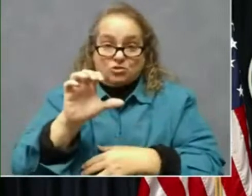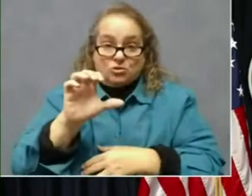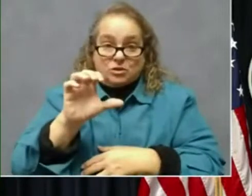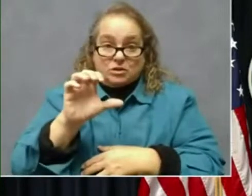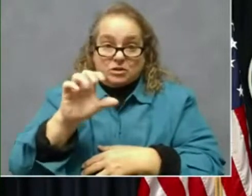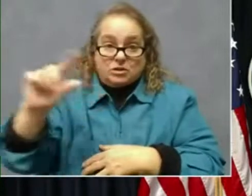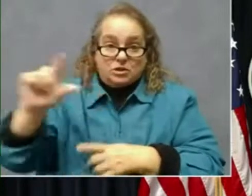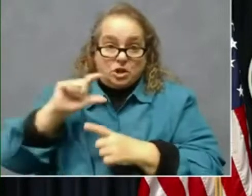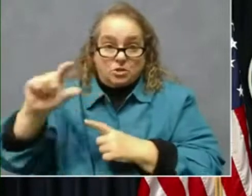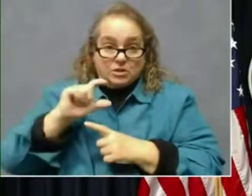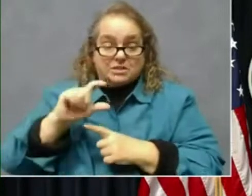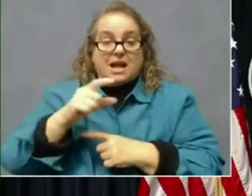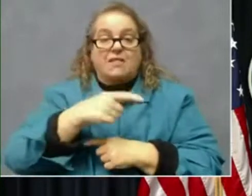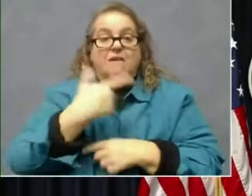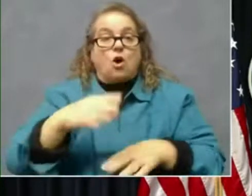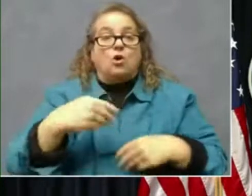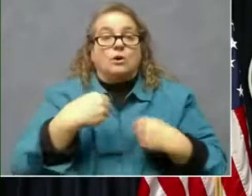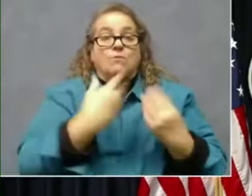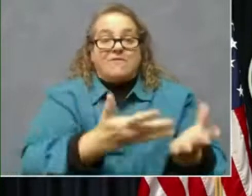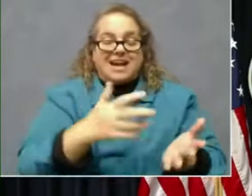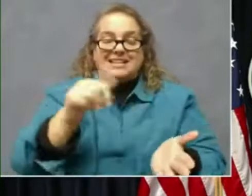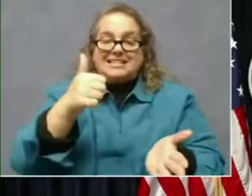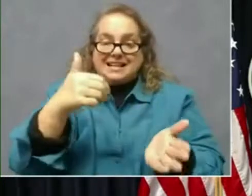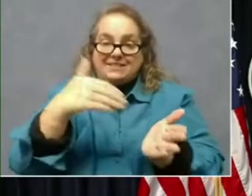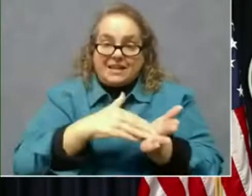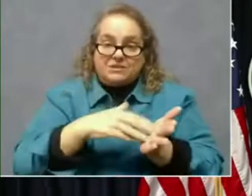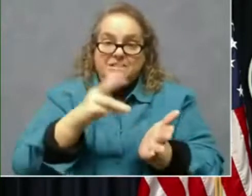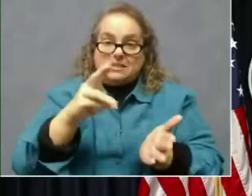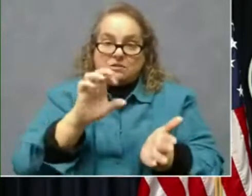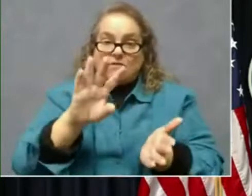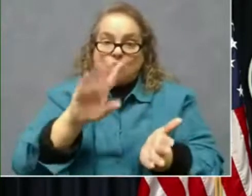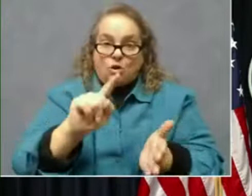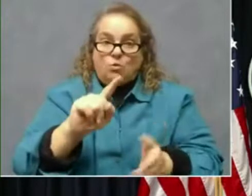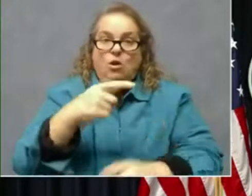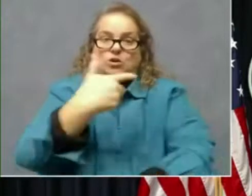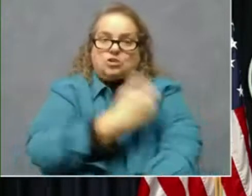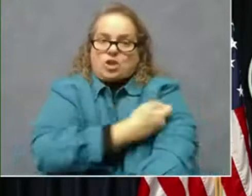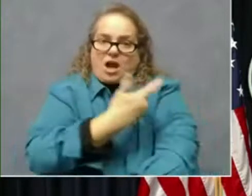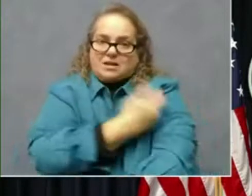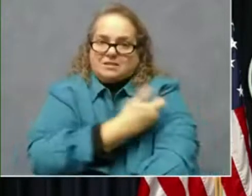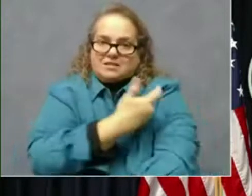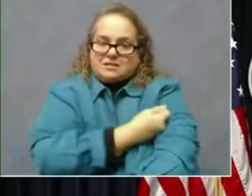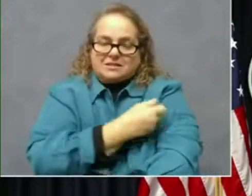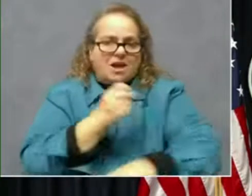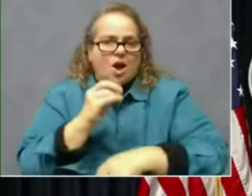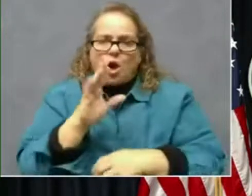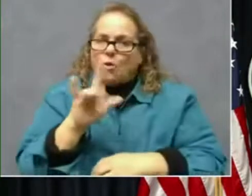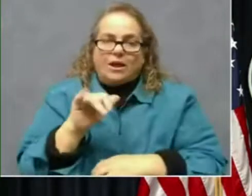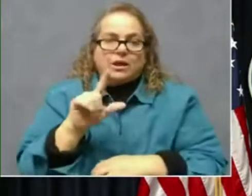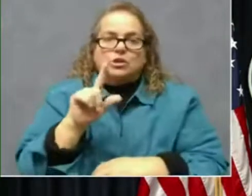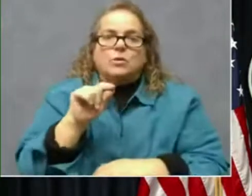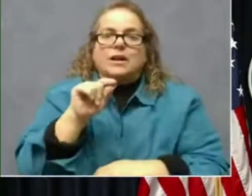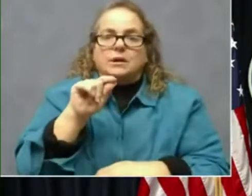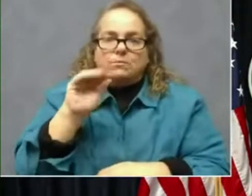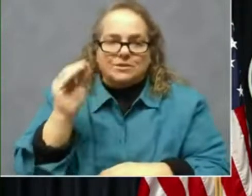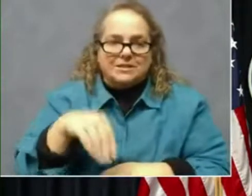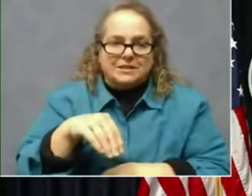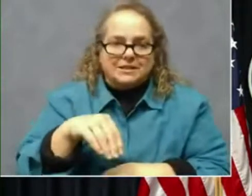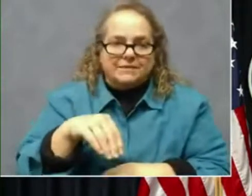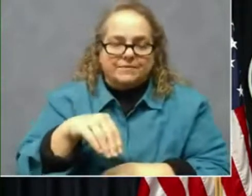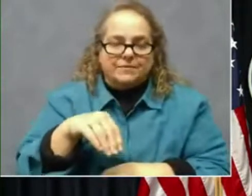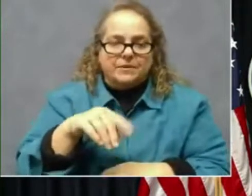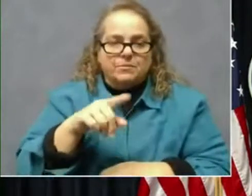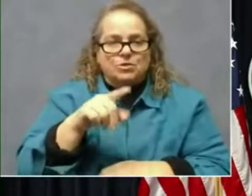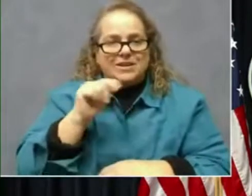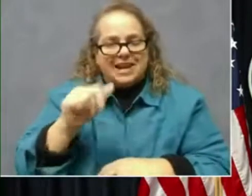10,641 vaccinations. Now that's only about 20%. But you can look at the numbers a little differently.